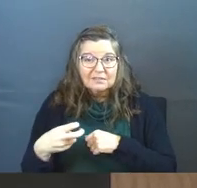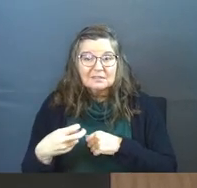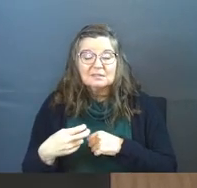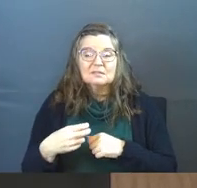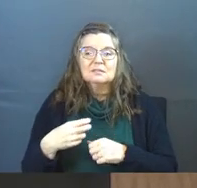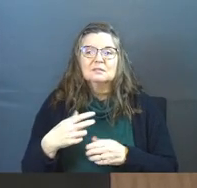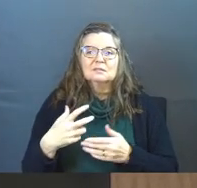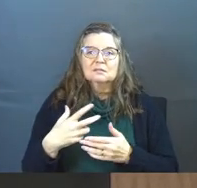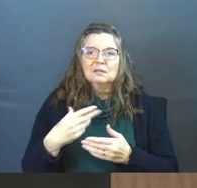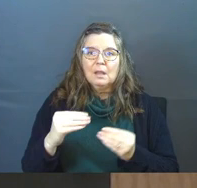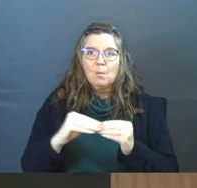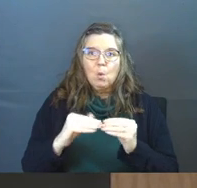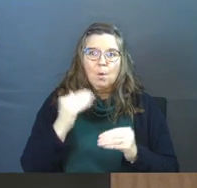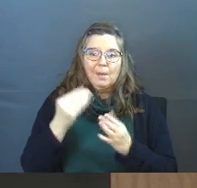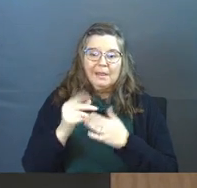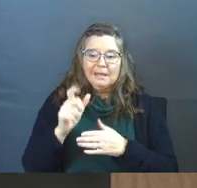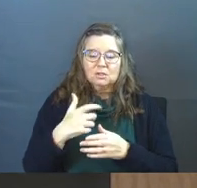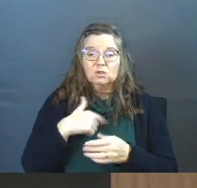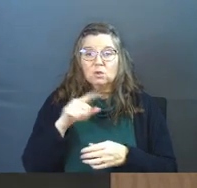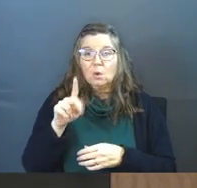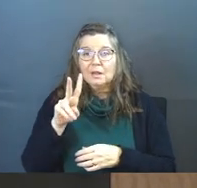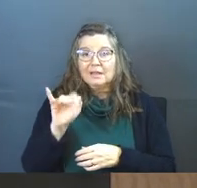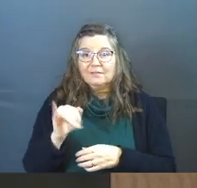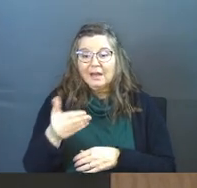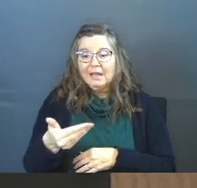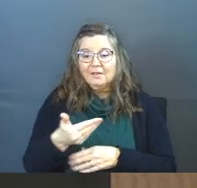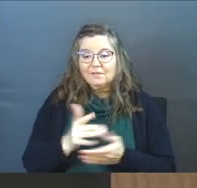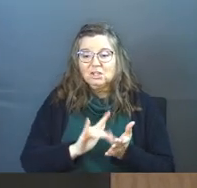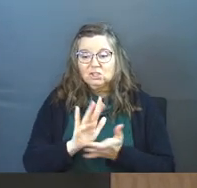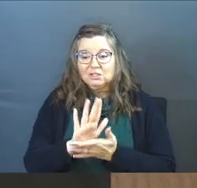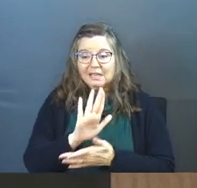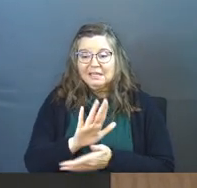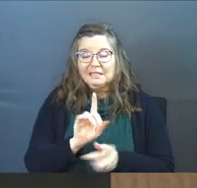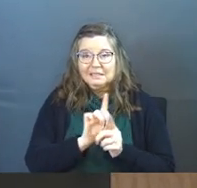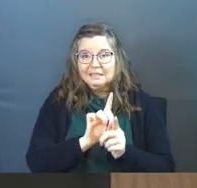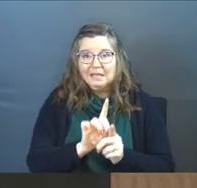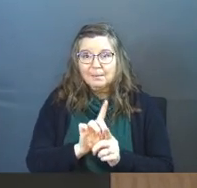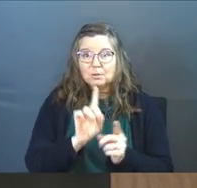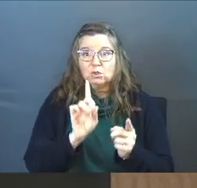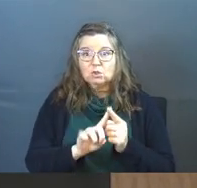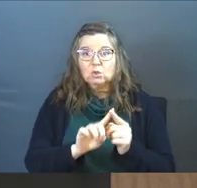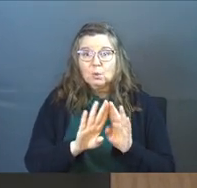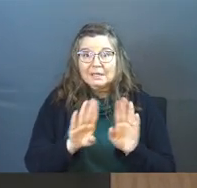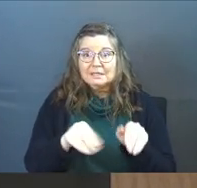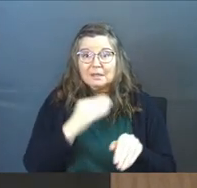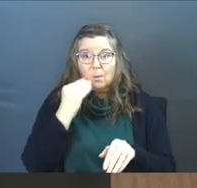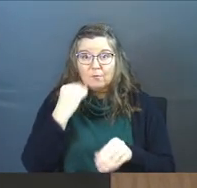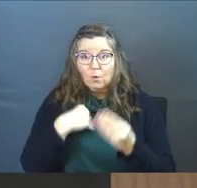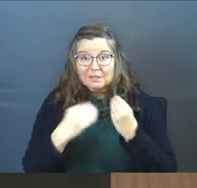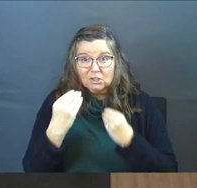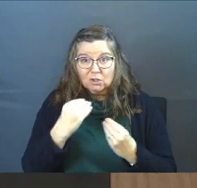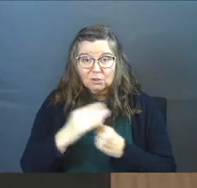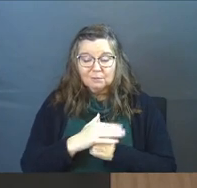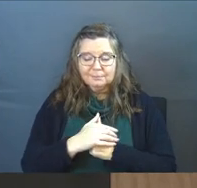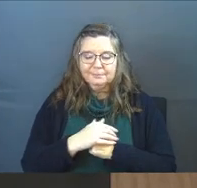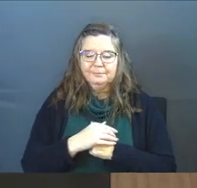money than what they needed to take. So, Levi invites Jesus and his disciples to his home for dinner.